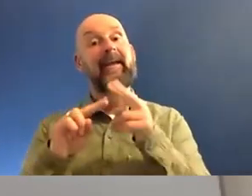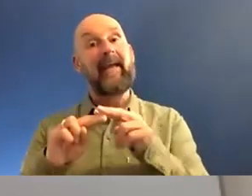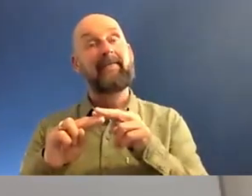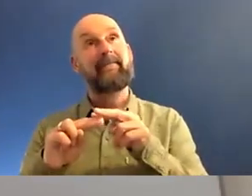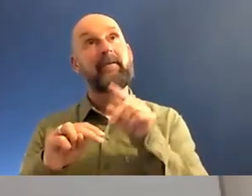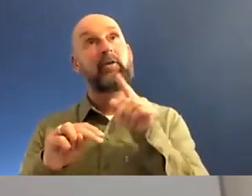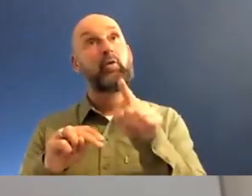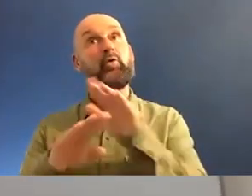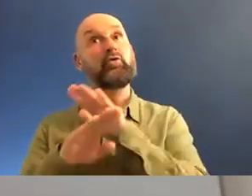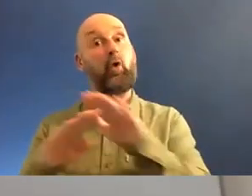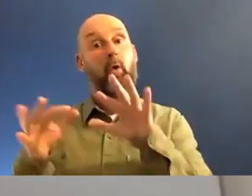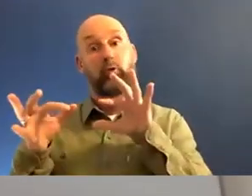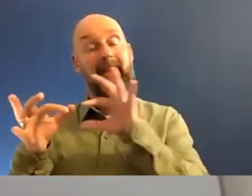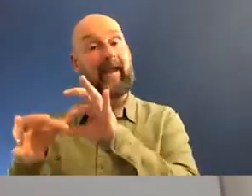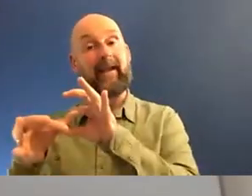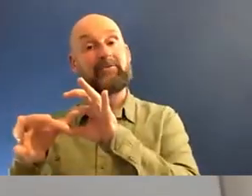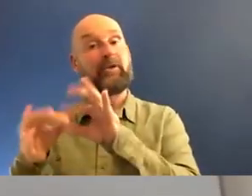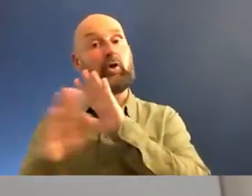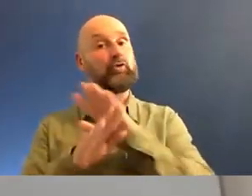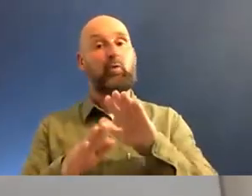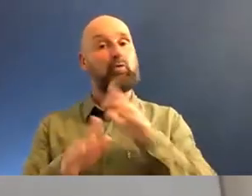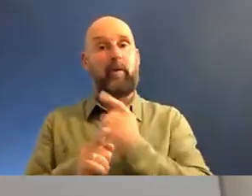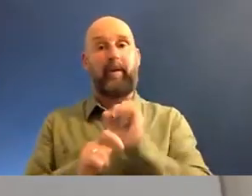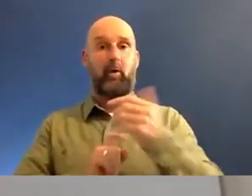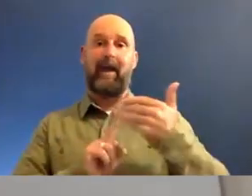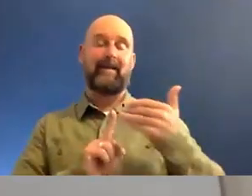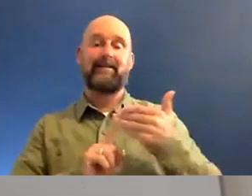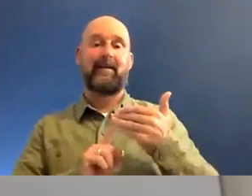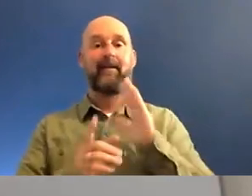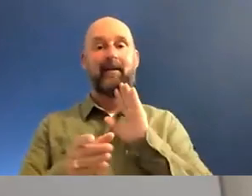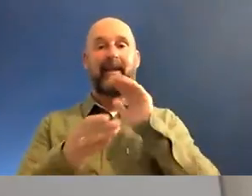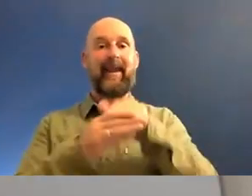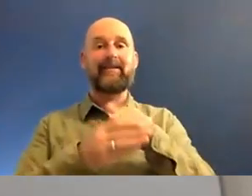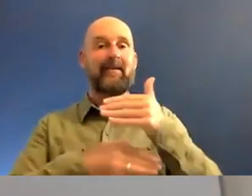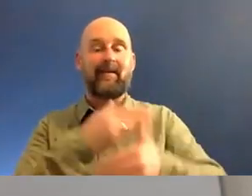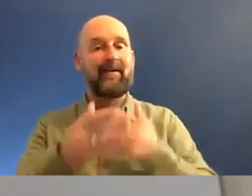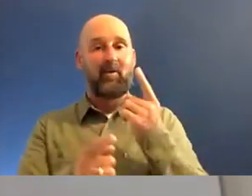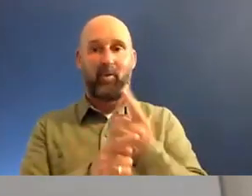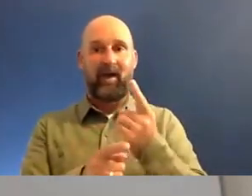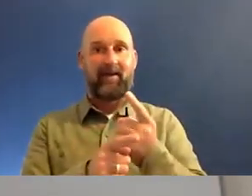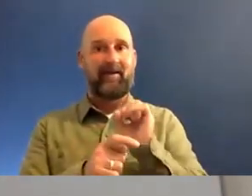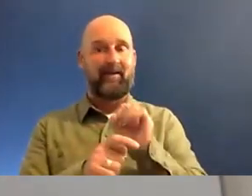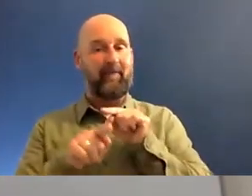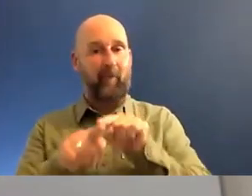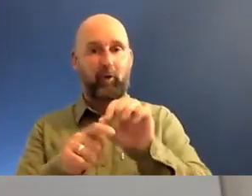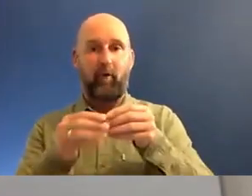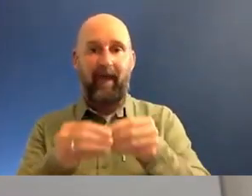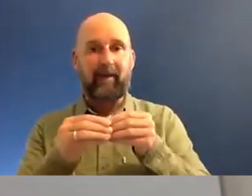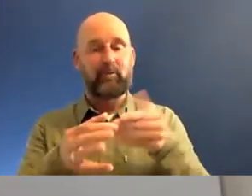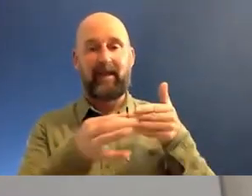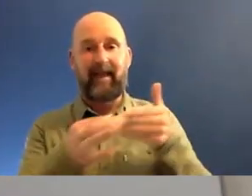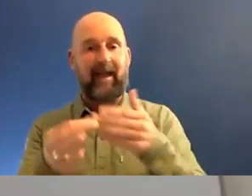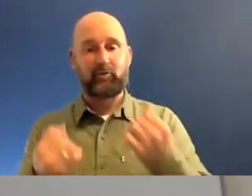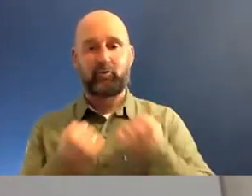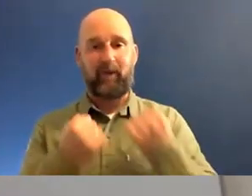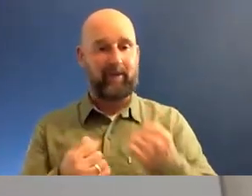identity. Go into the industry as a Muslim woman who's informed by a set of values that will guide you and strengthen